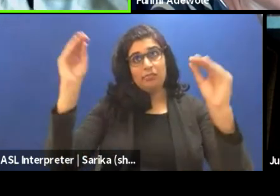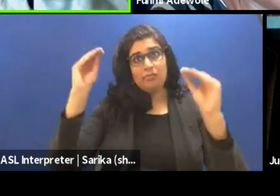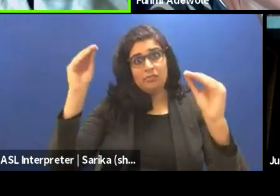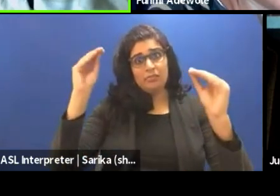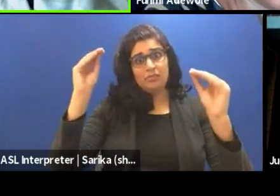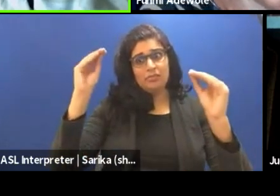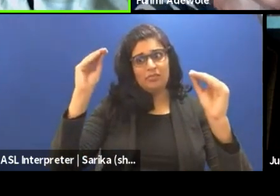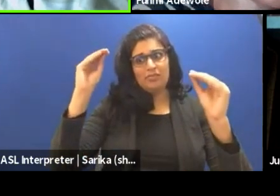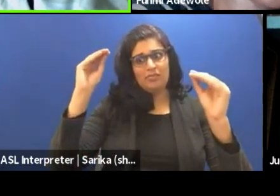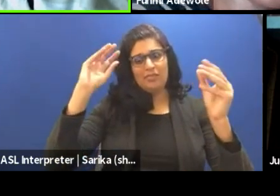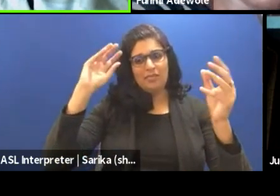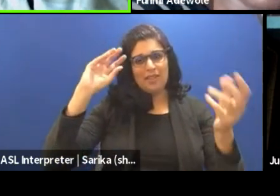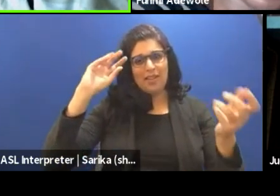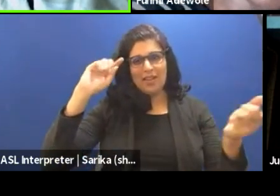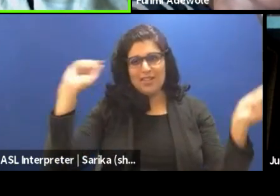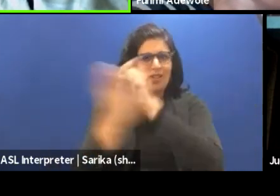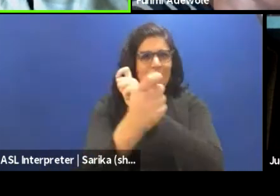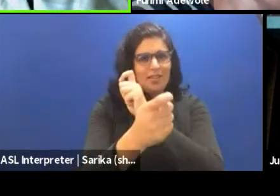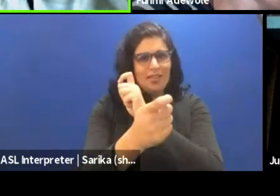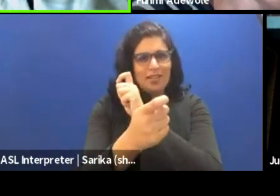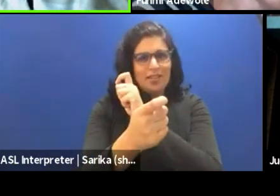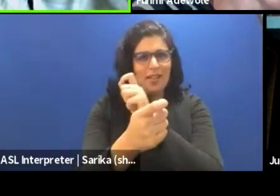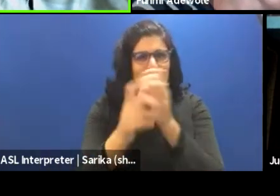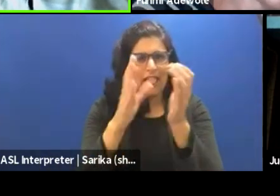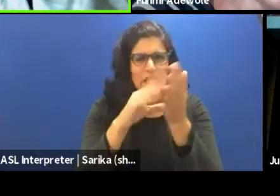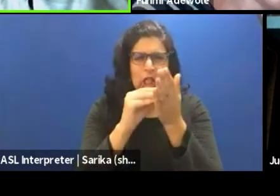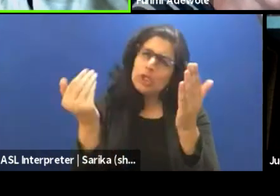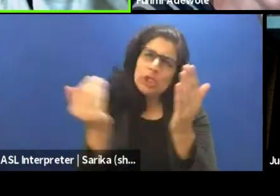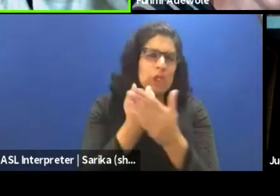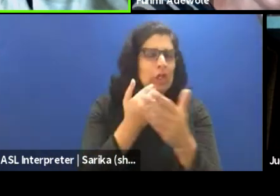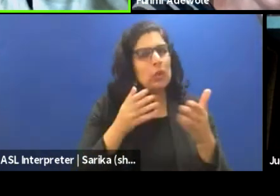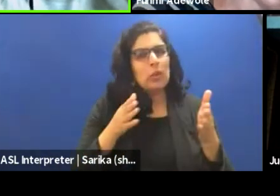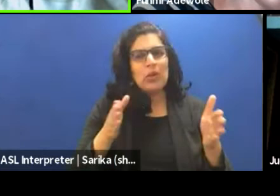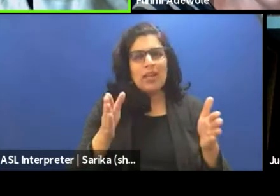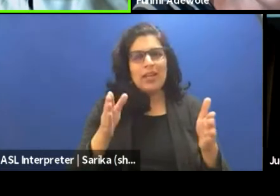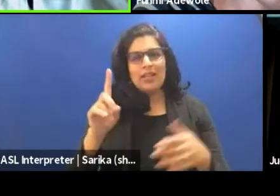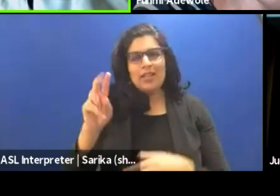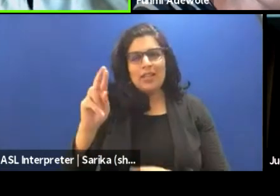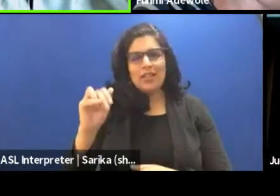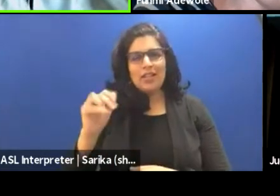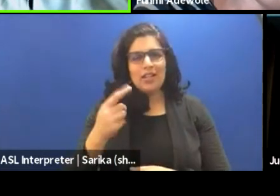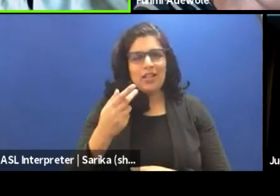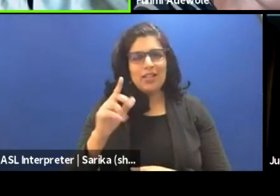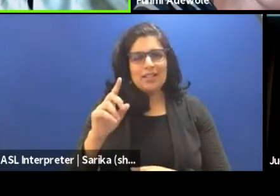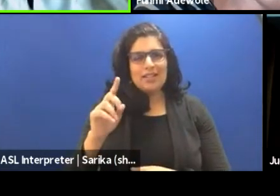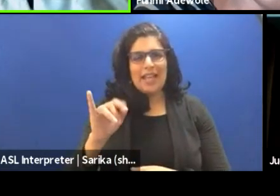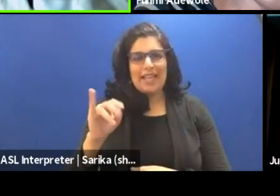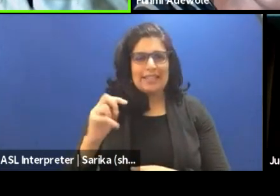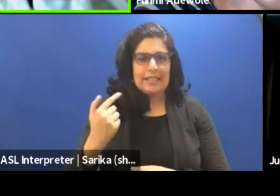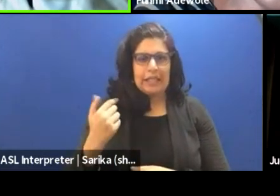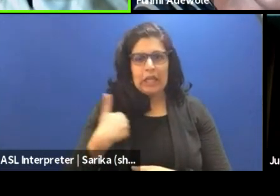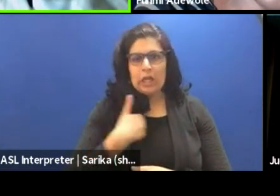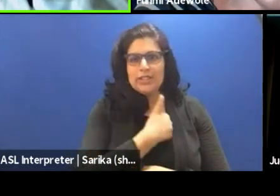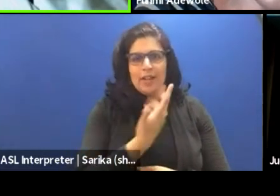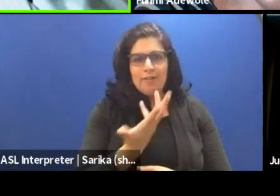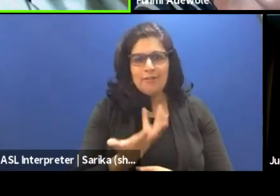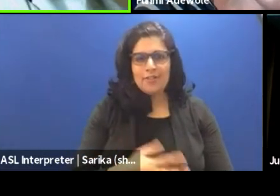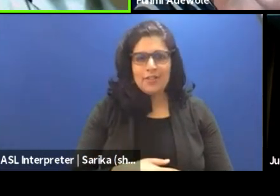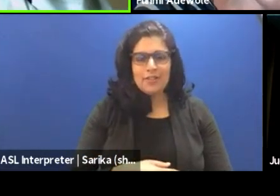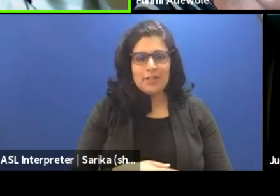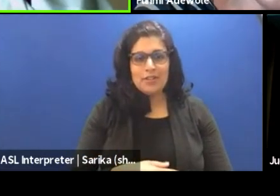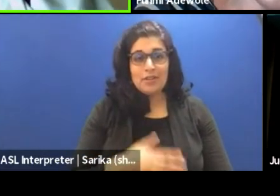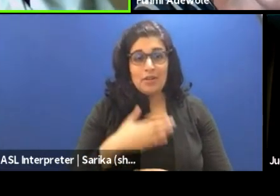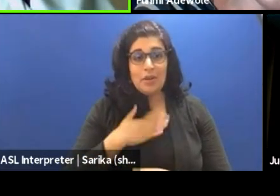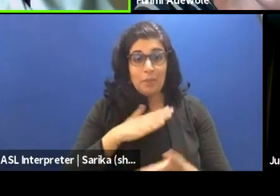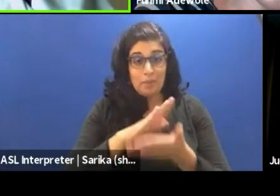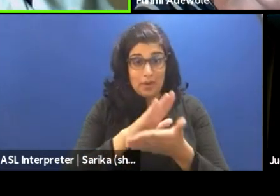new ways of dramaturgy or dramatizing ourselves. At my school,